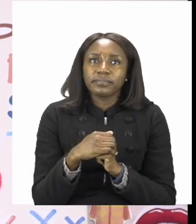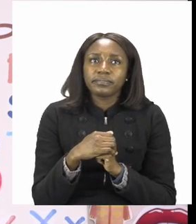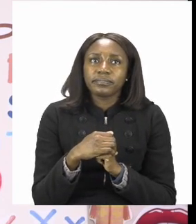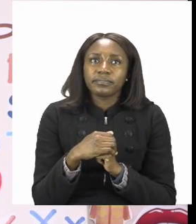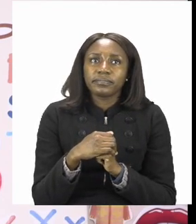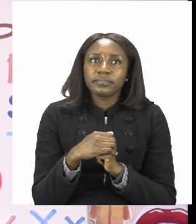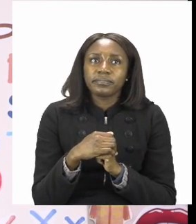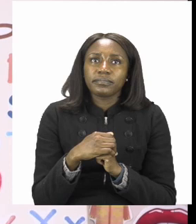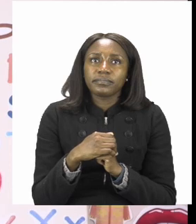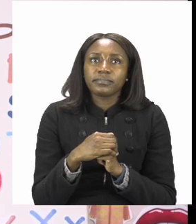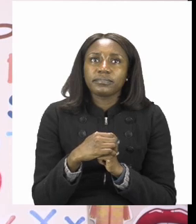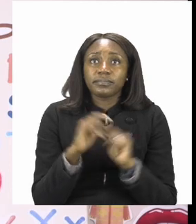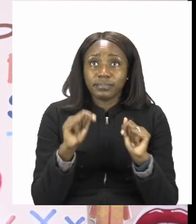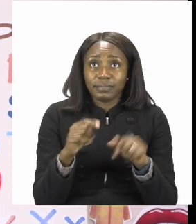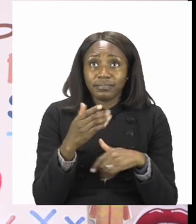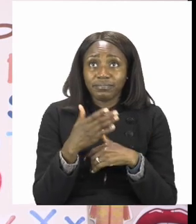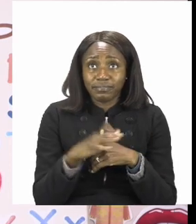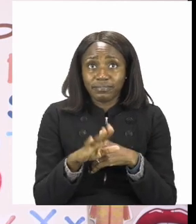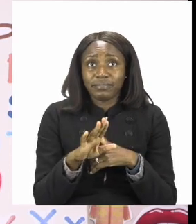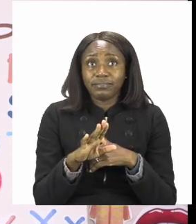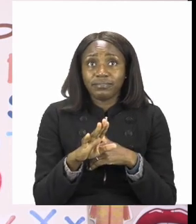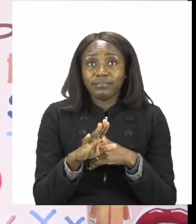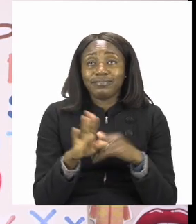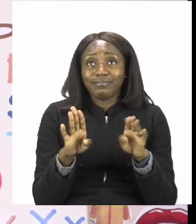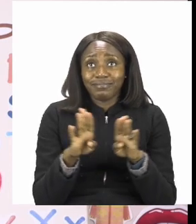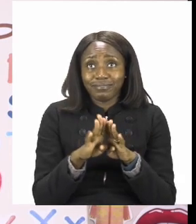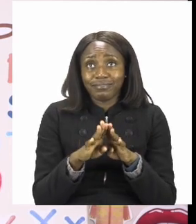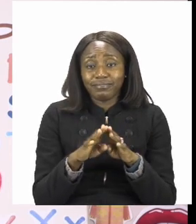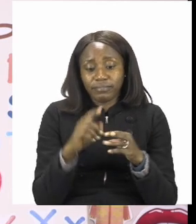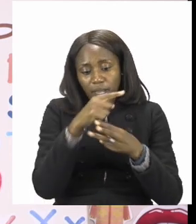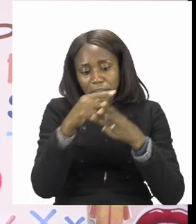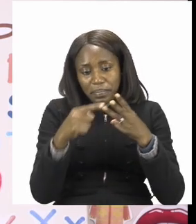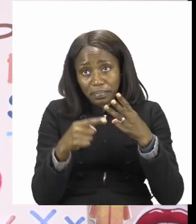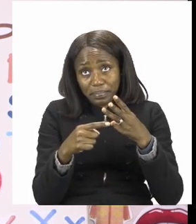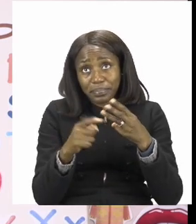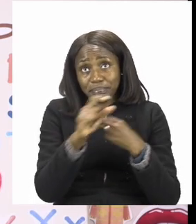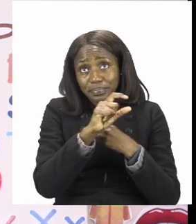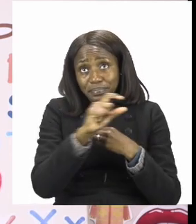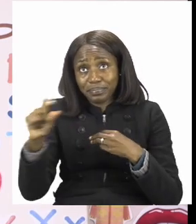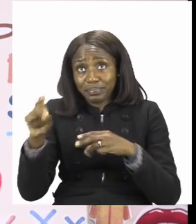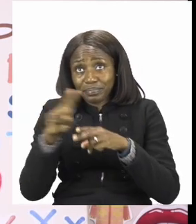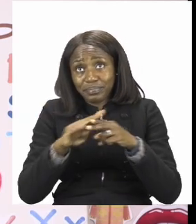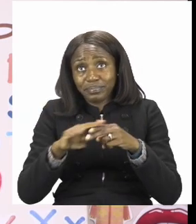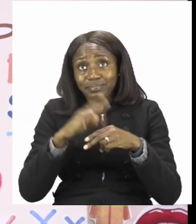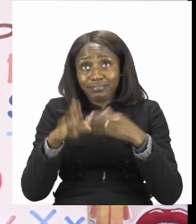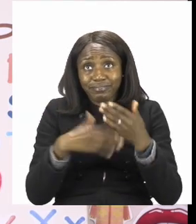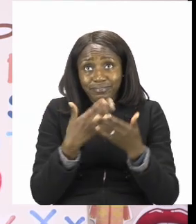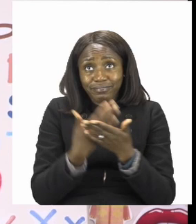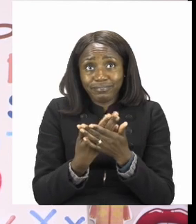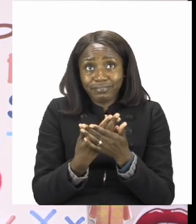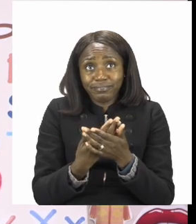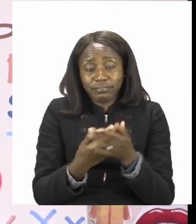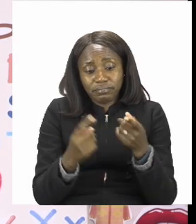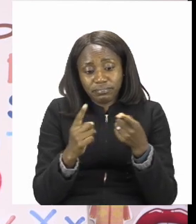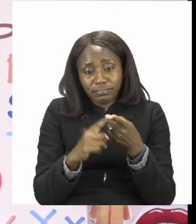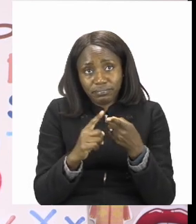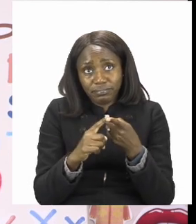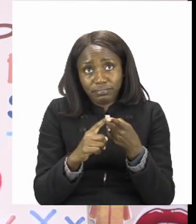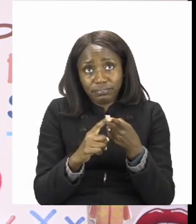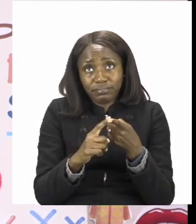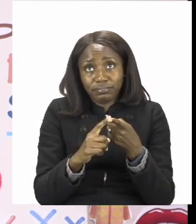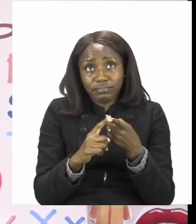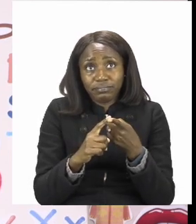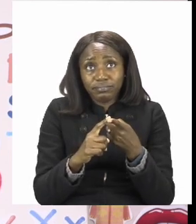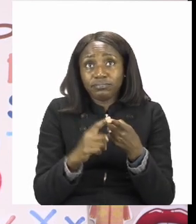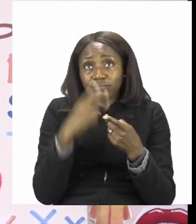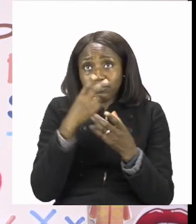to make three sentences with our three pictures and putting them in order. The first one had a picture of someone